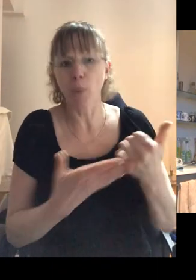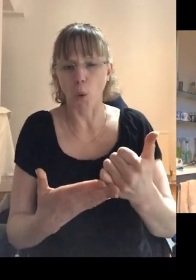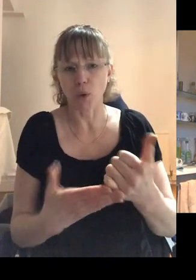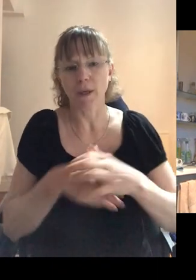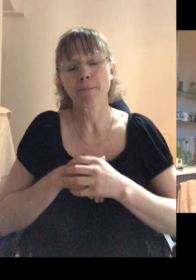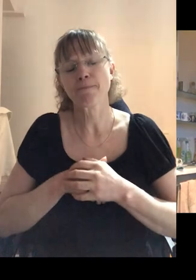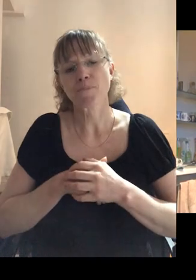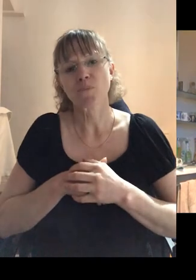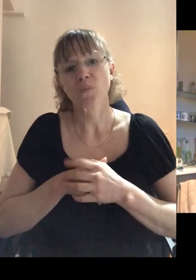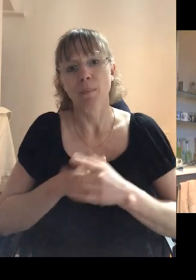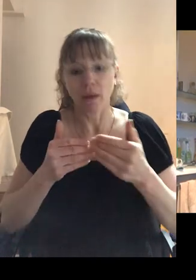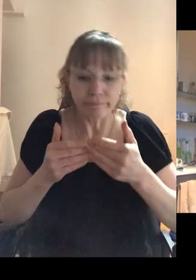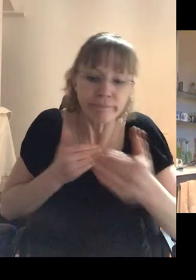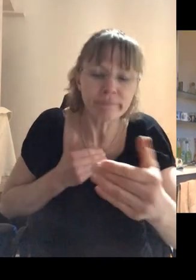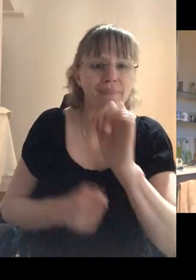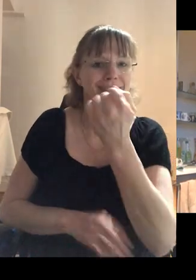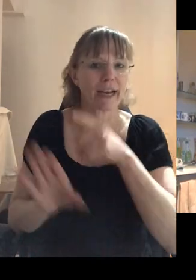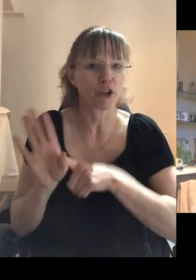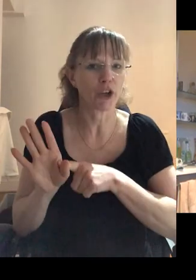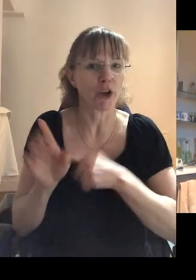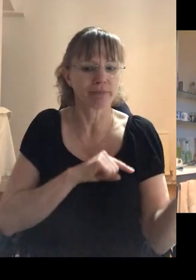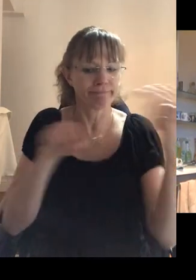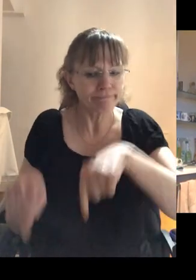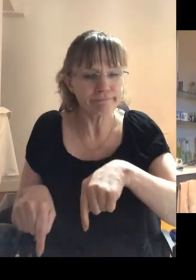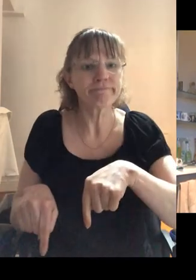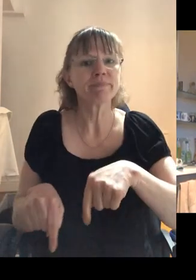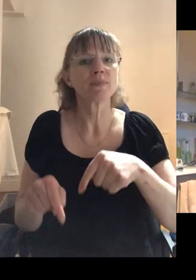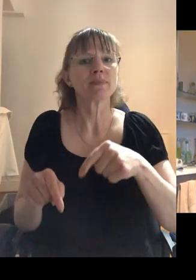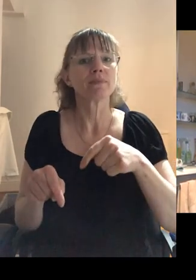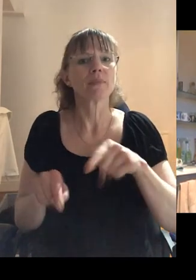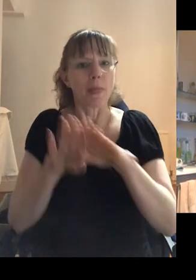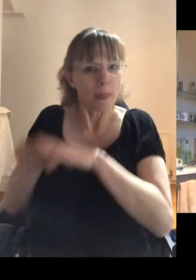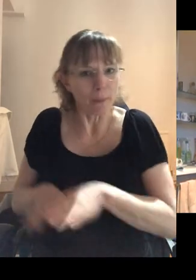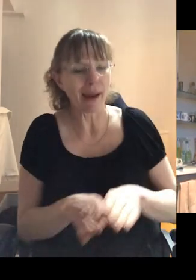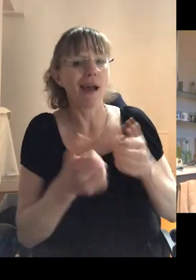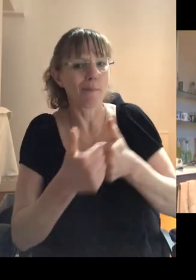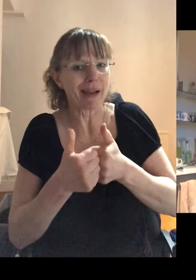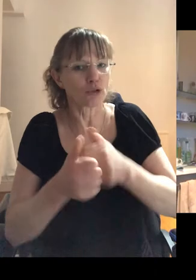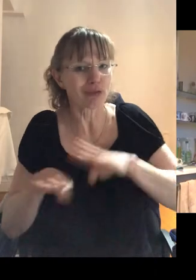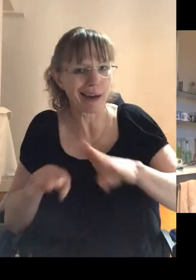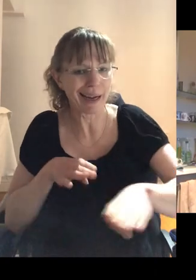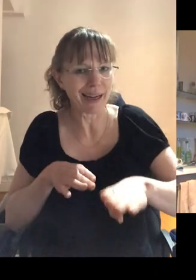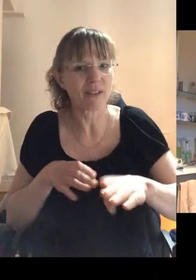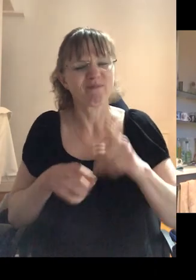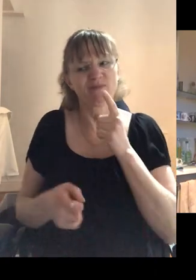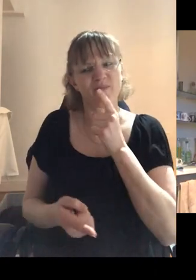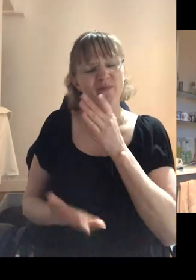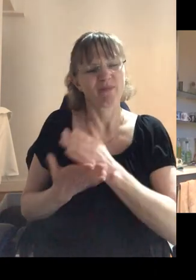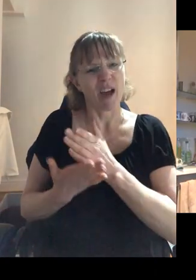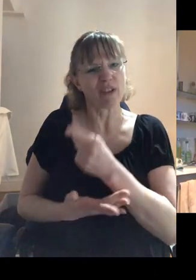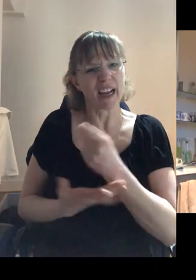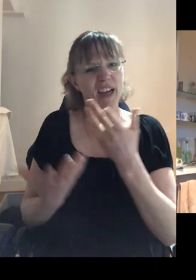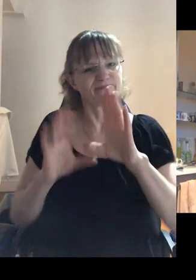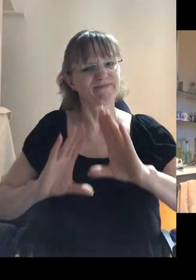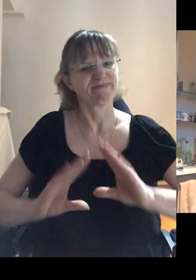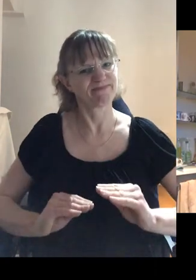fast forward 10 years when I came down to do the, the, the peer mentor training, all of that had kind of drifted a little bit